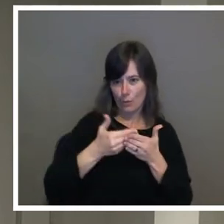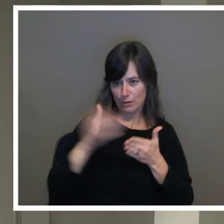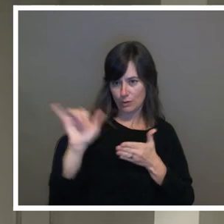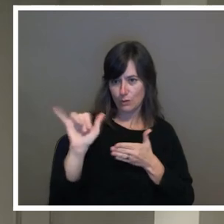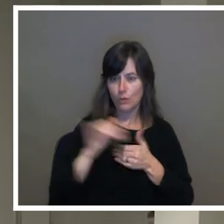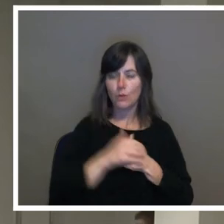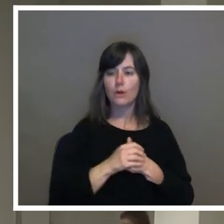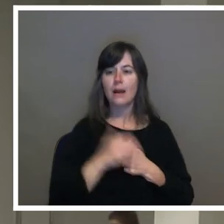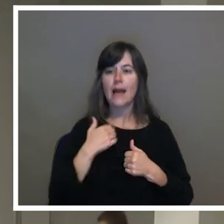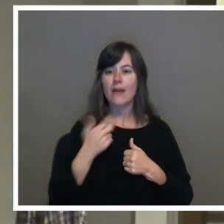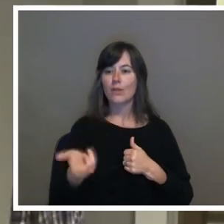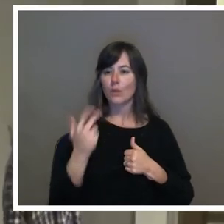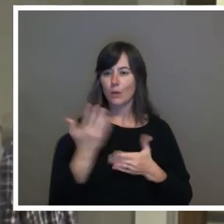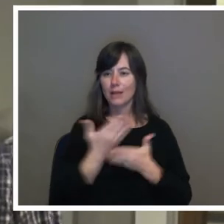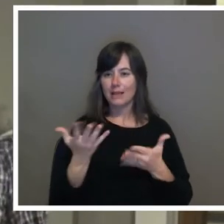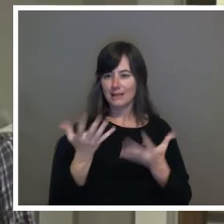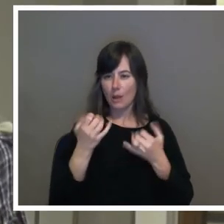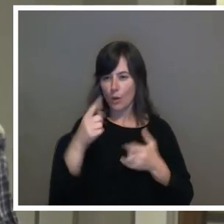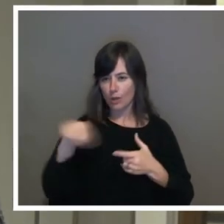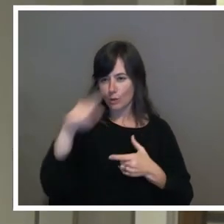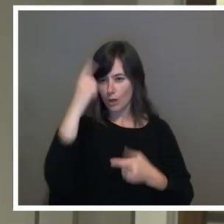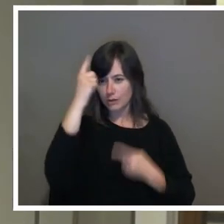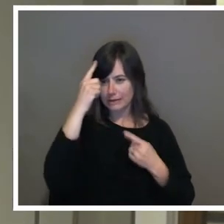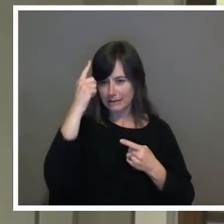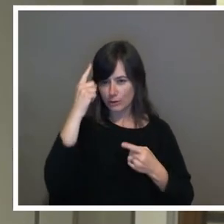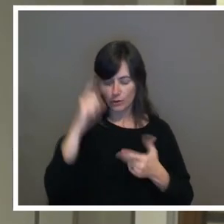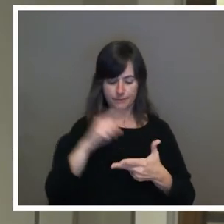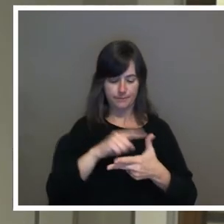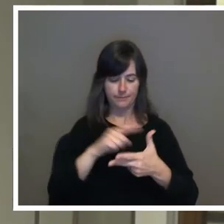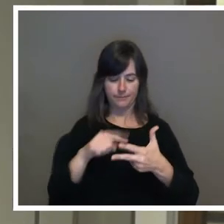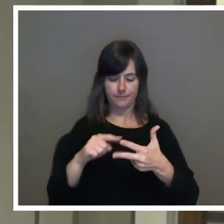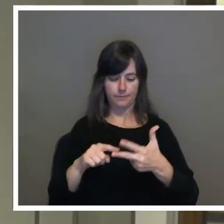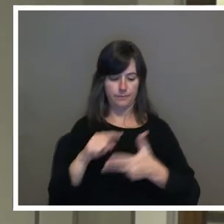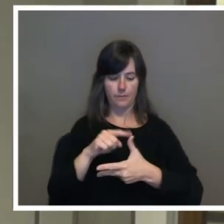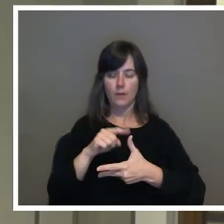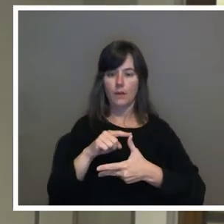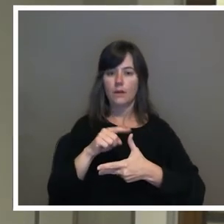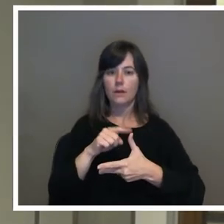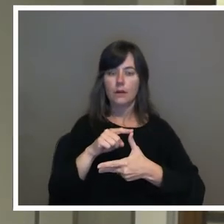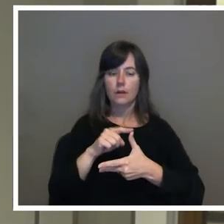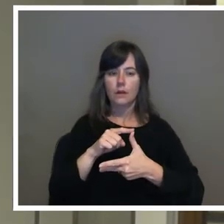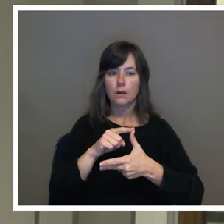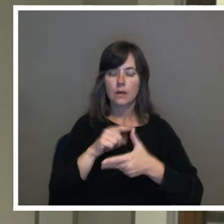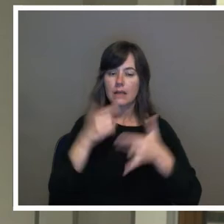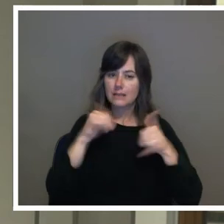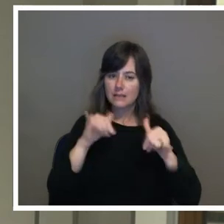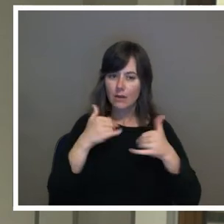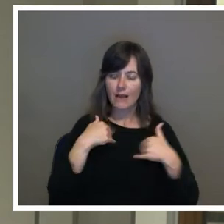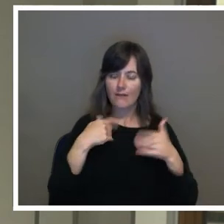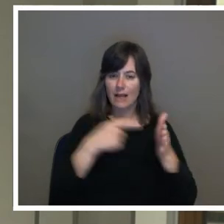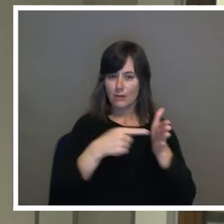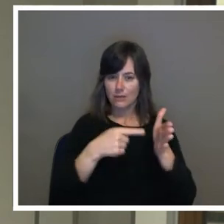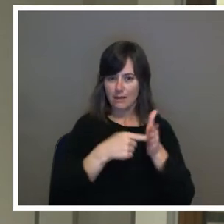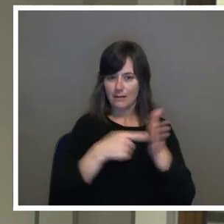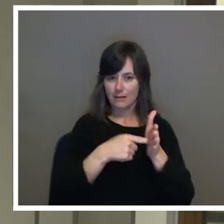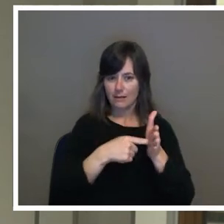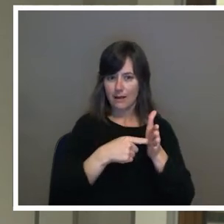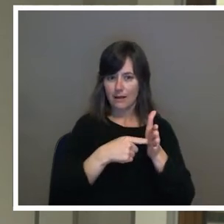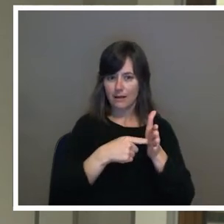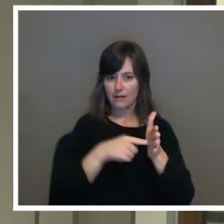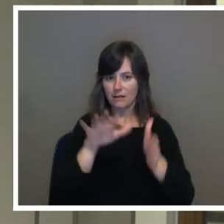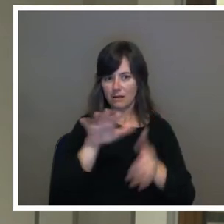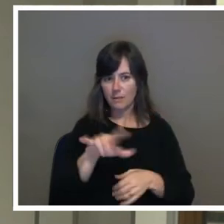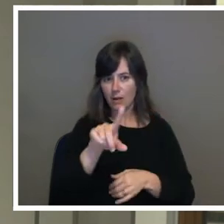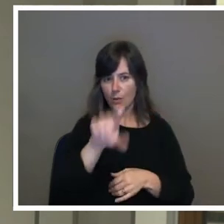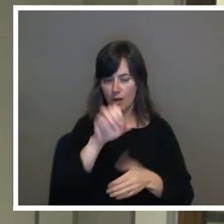I'd like you all to consider. The first one is there remains an outstanding debt of about a hundred million